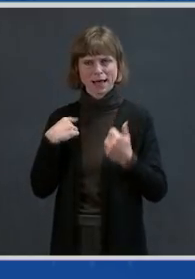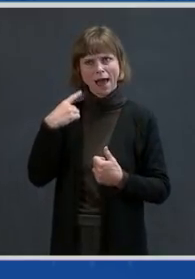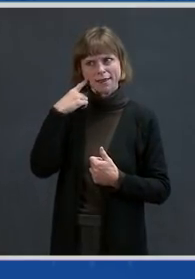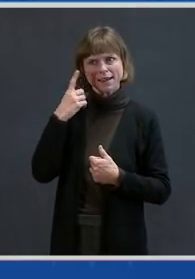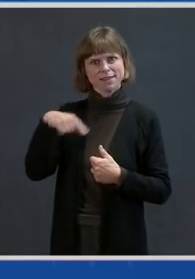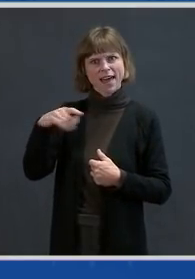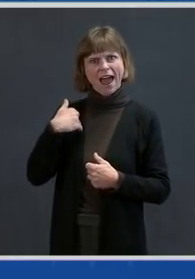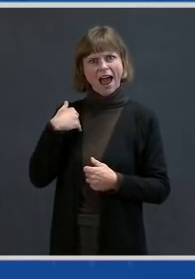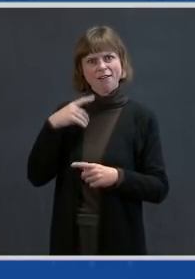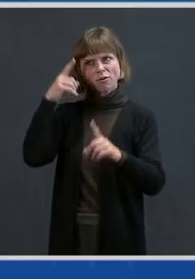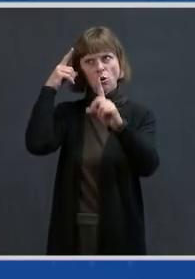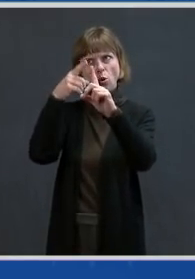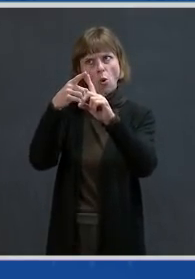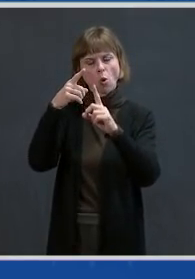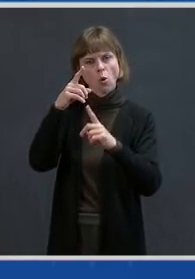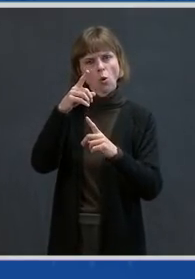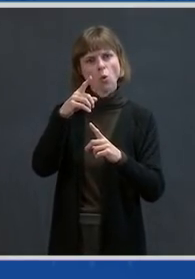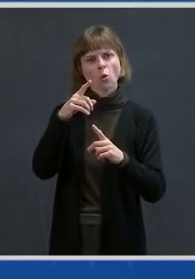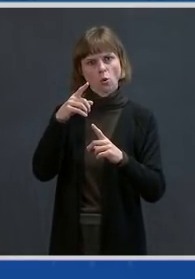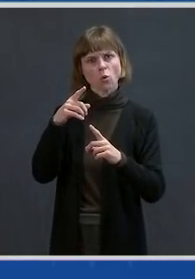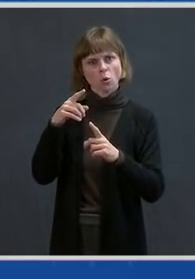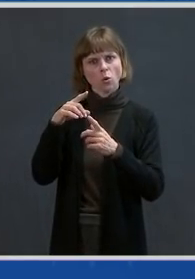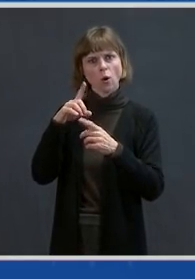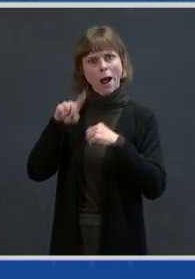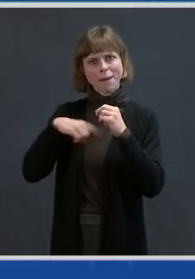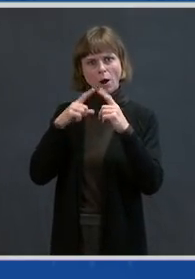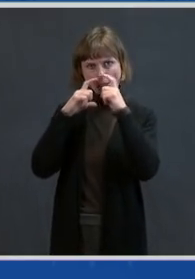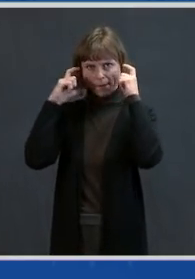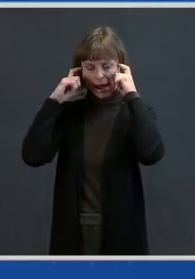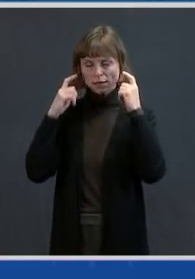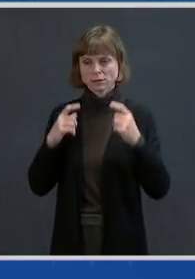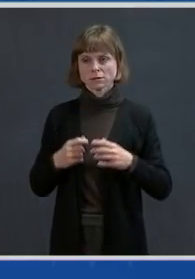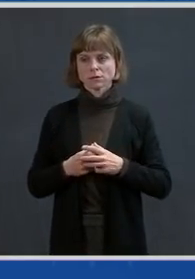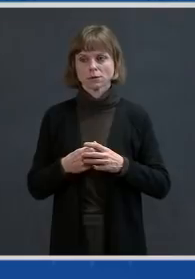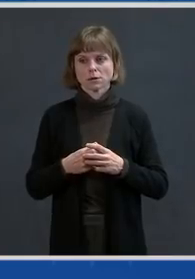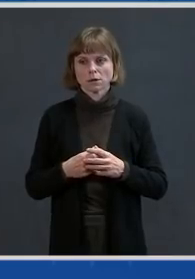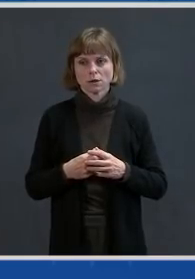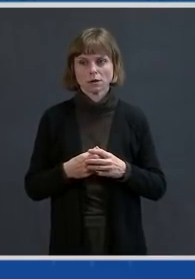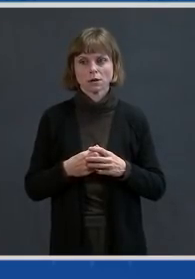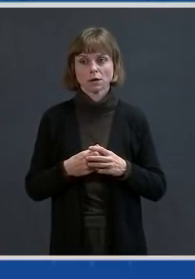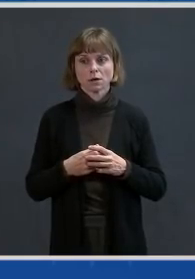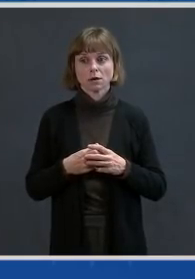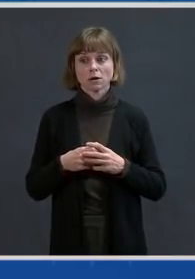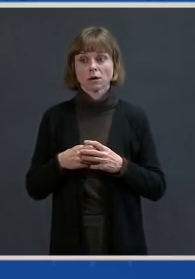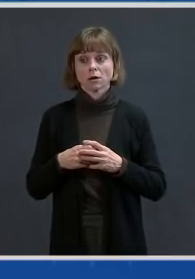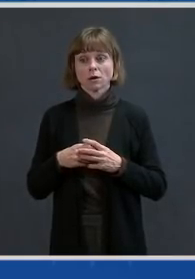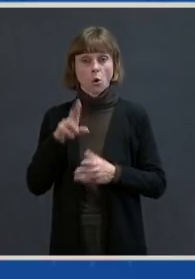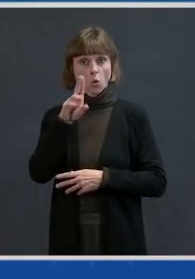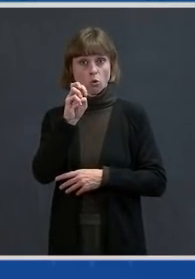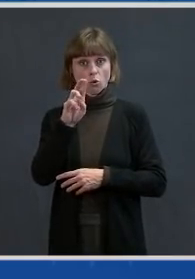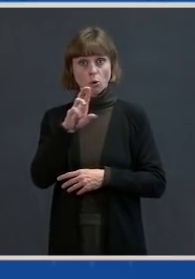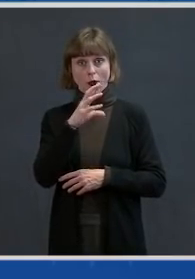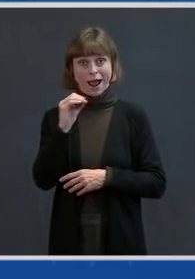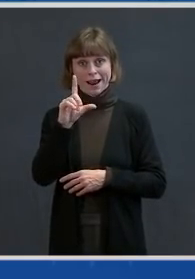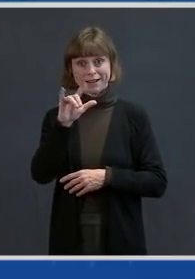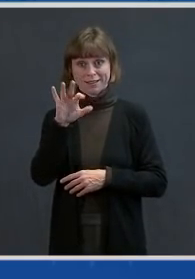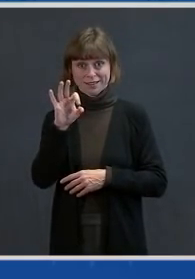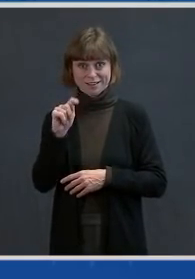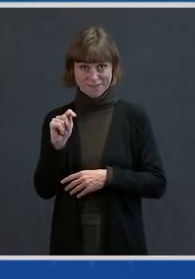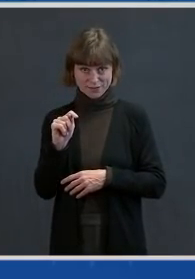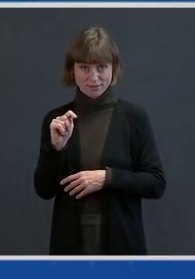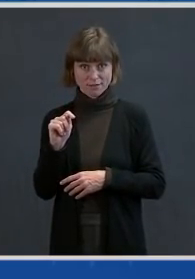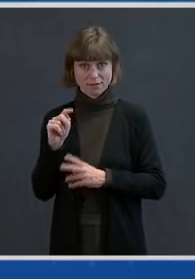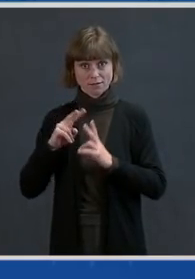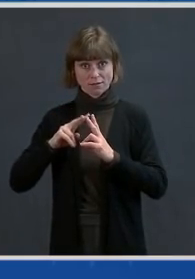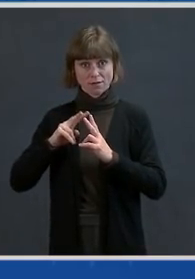in mind with regard to the masks. As it relates to Uber and Lyft, I have a slightly different answer,